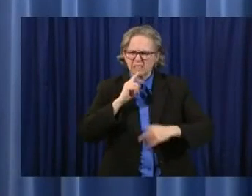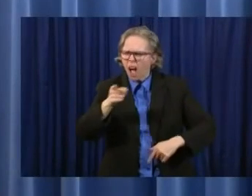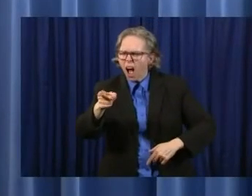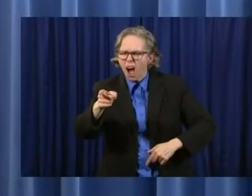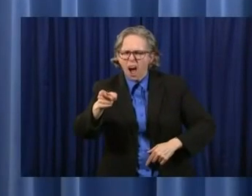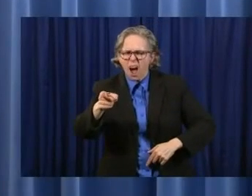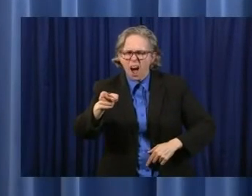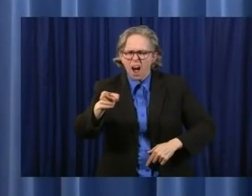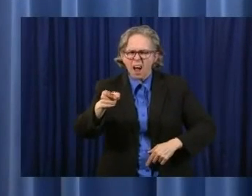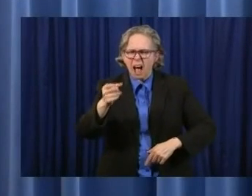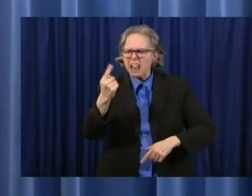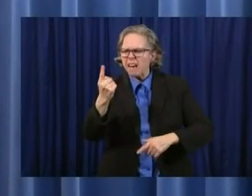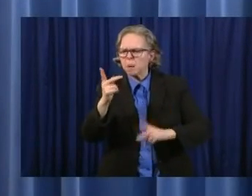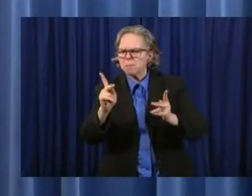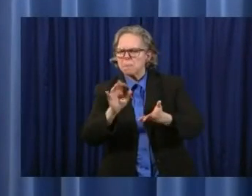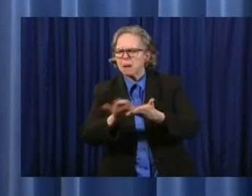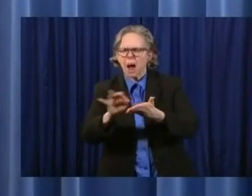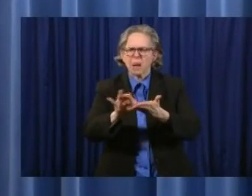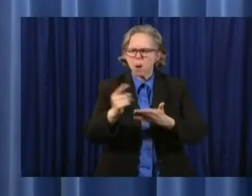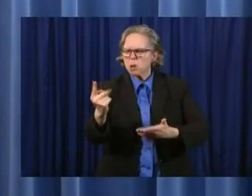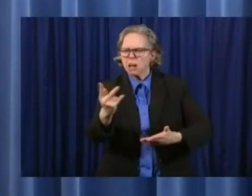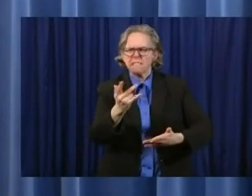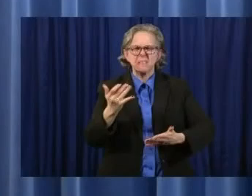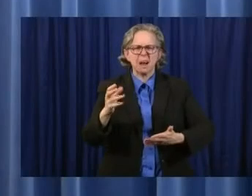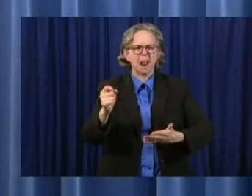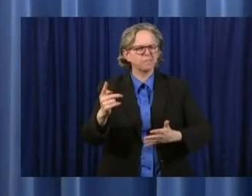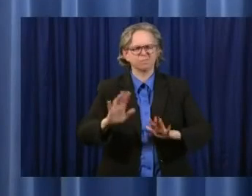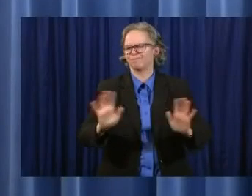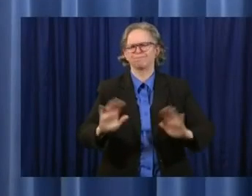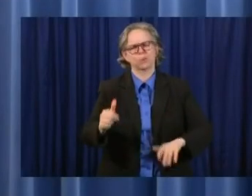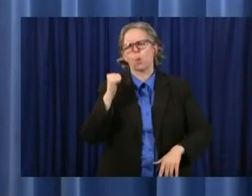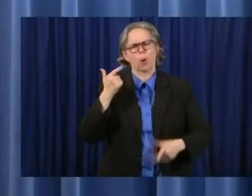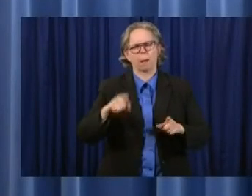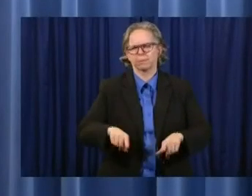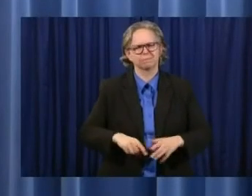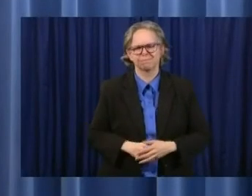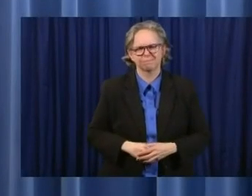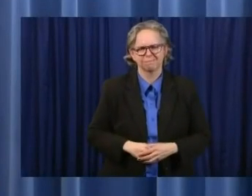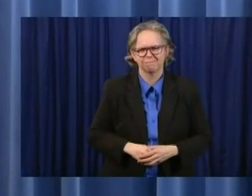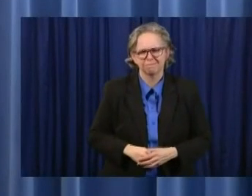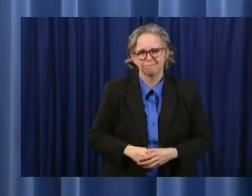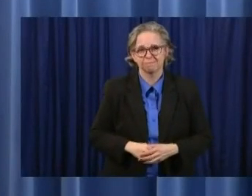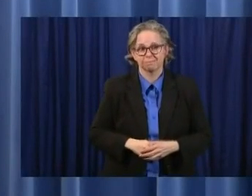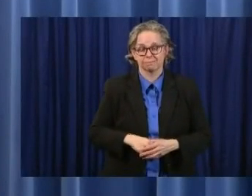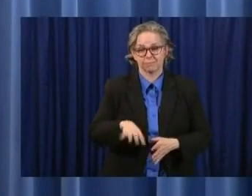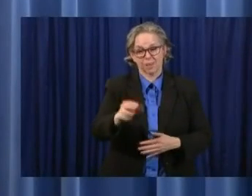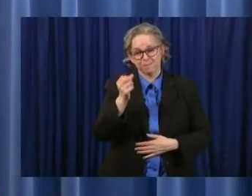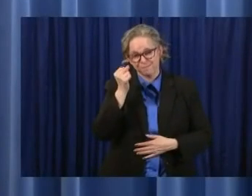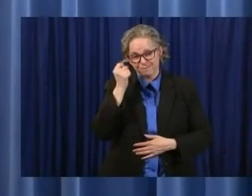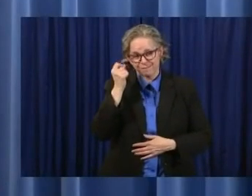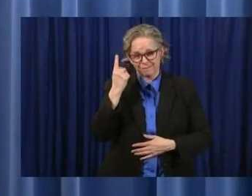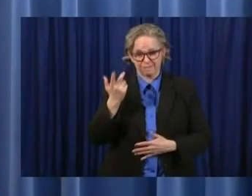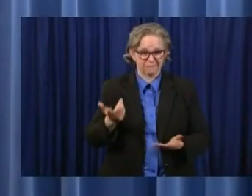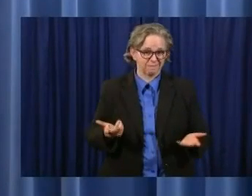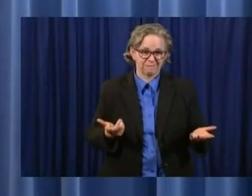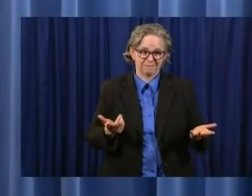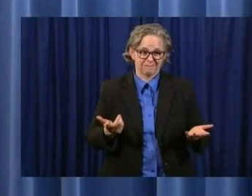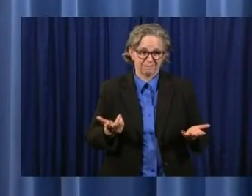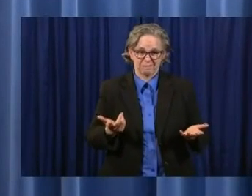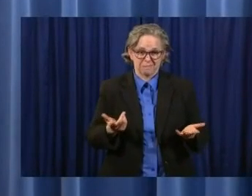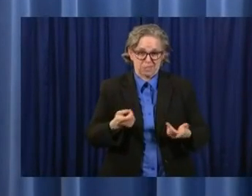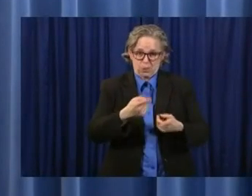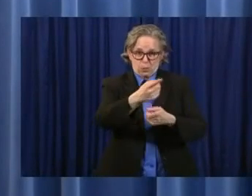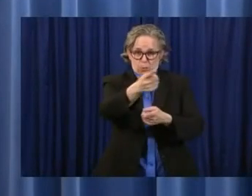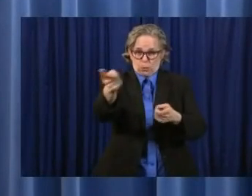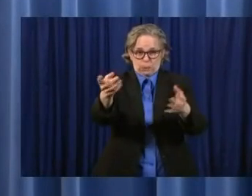11 people. Uh, I just don't think that's, that has ever been occurring. Uh, so ultimately it's going to be up, up to the individuals,